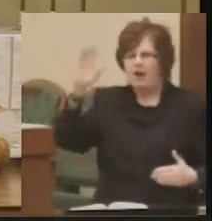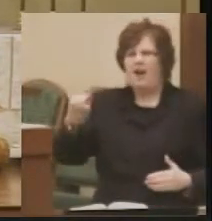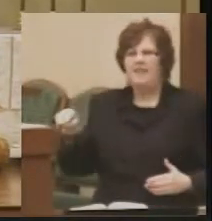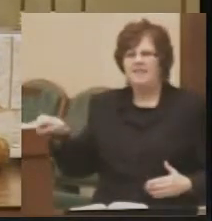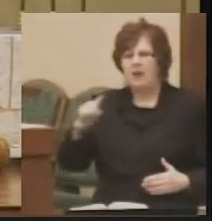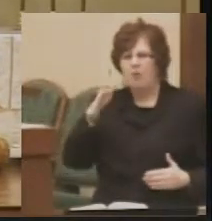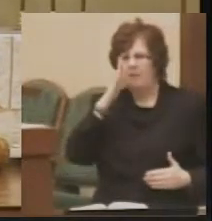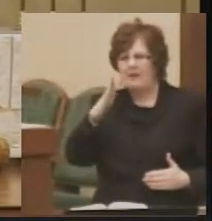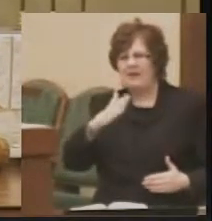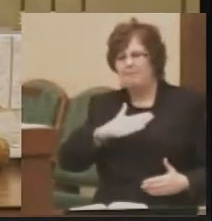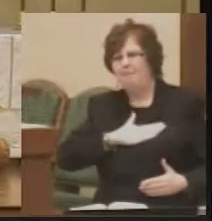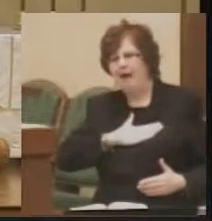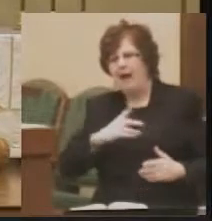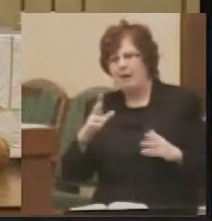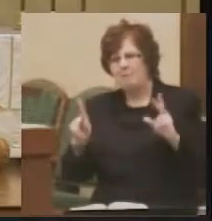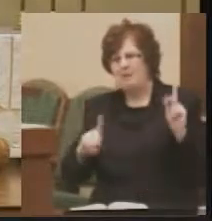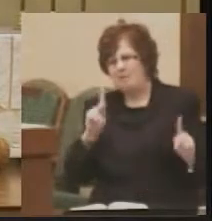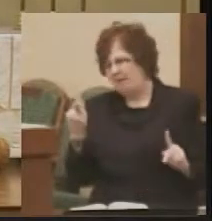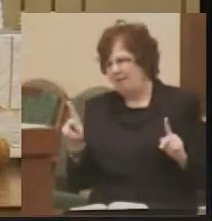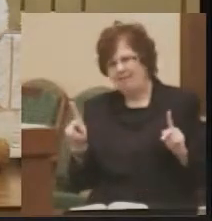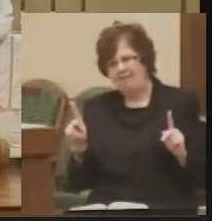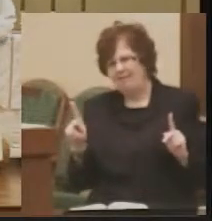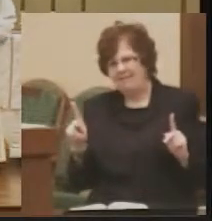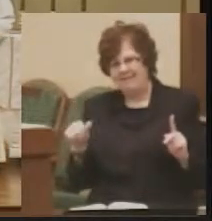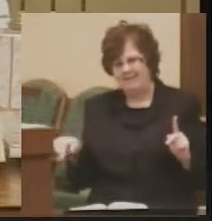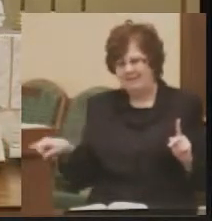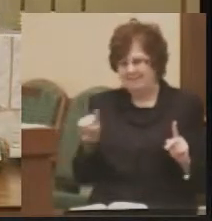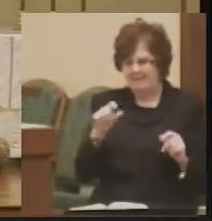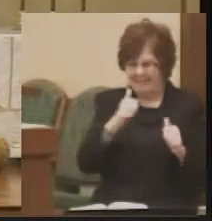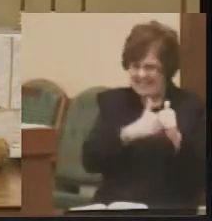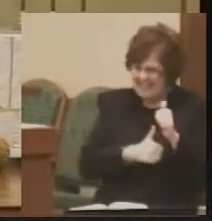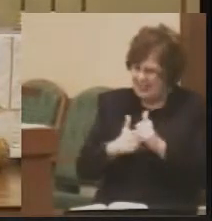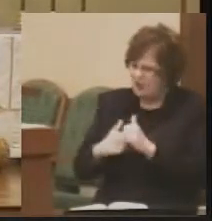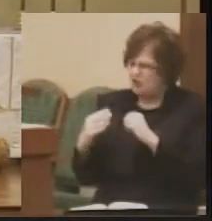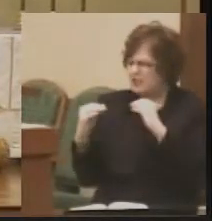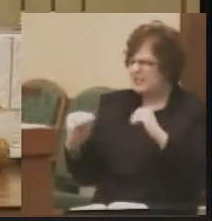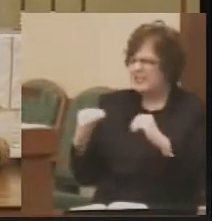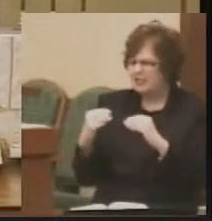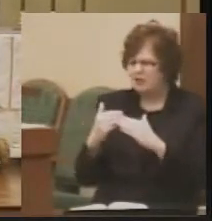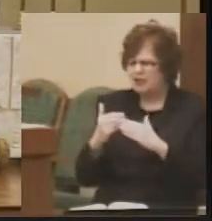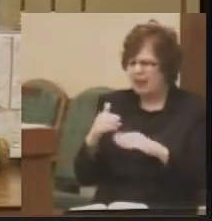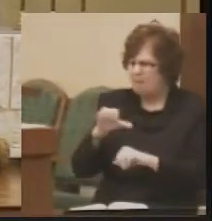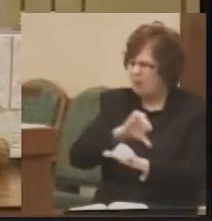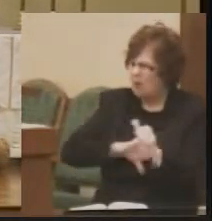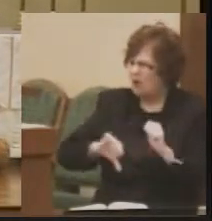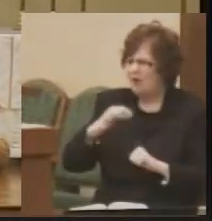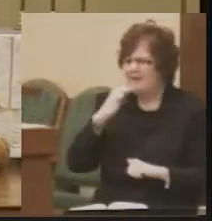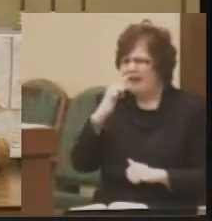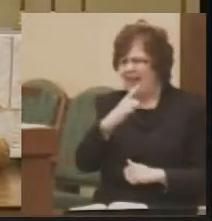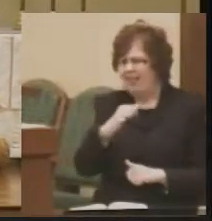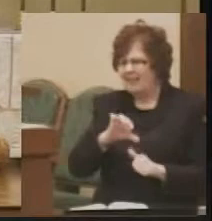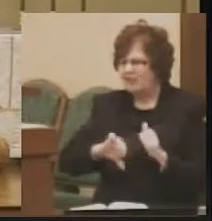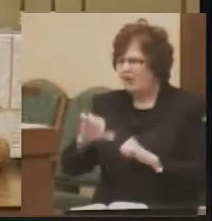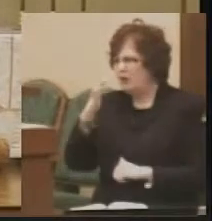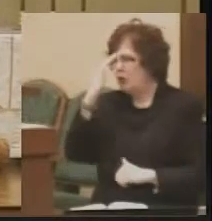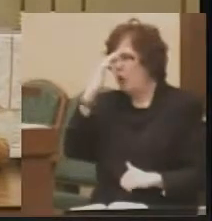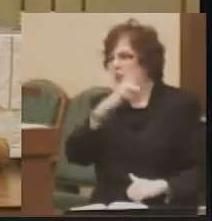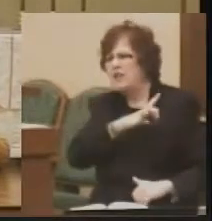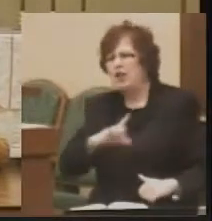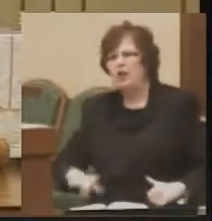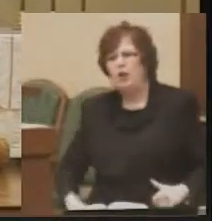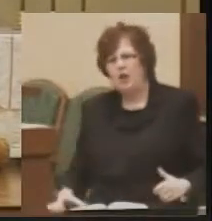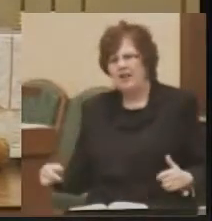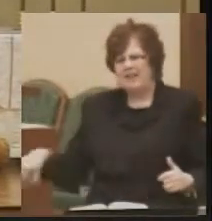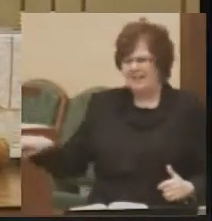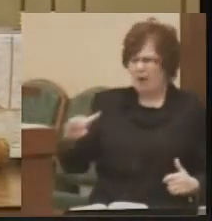be my people. No longer shall each teach his neighbor and tell each other know the Lord. For they